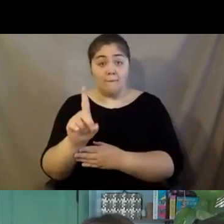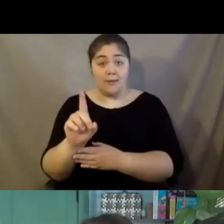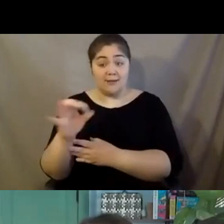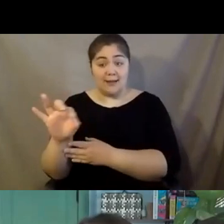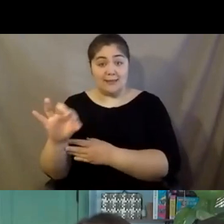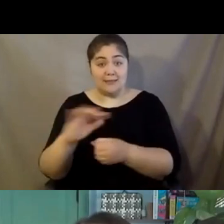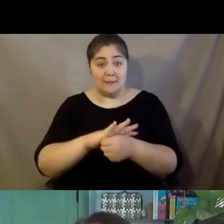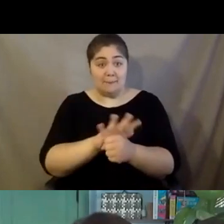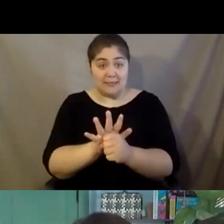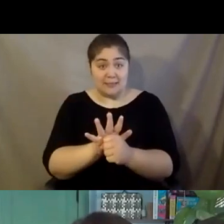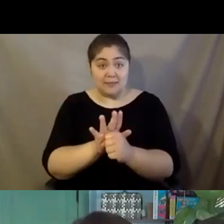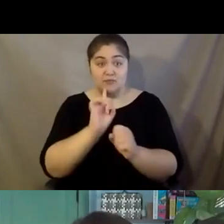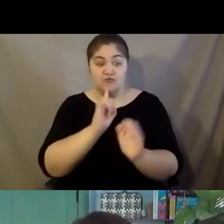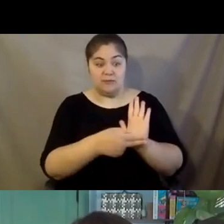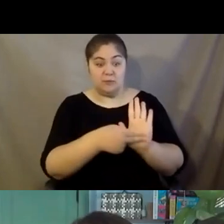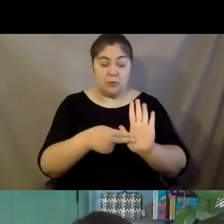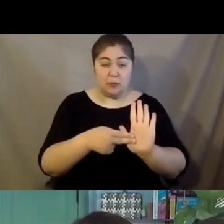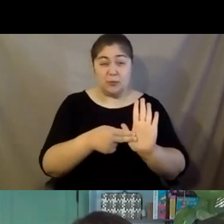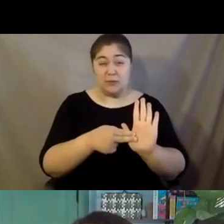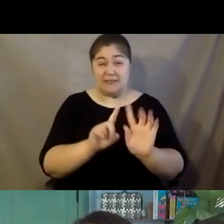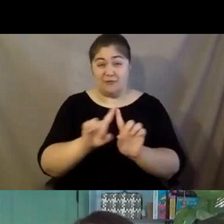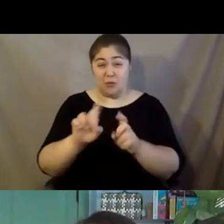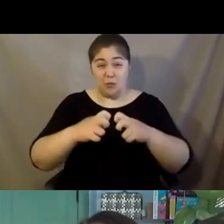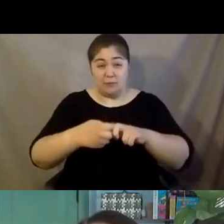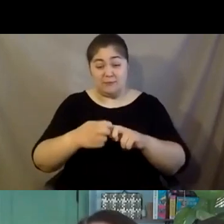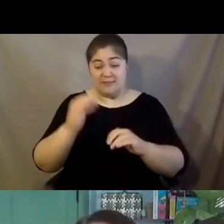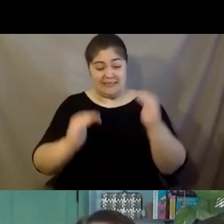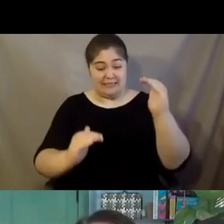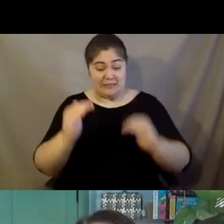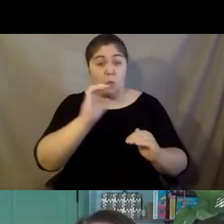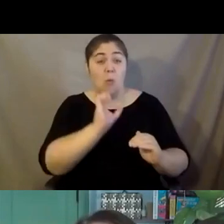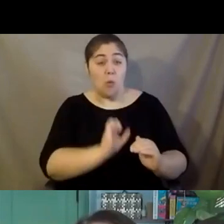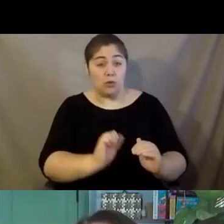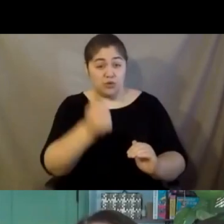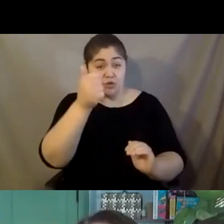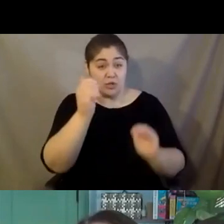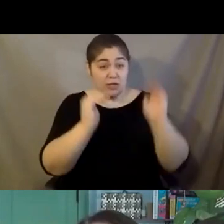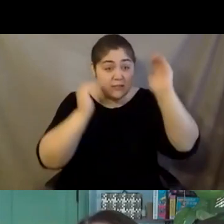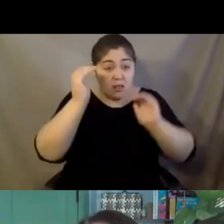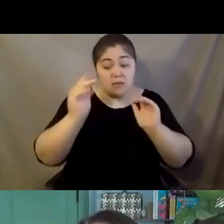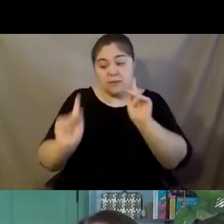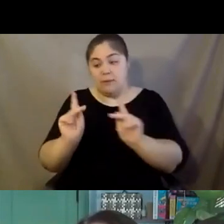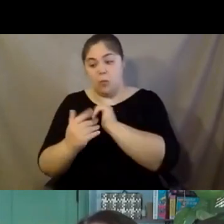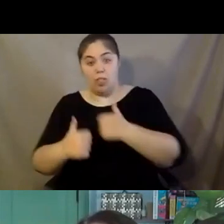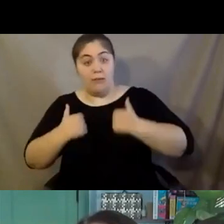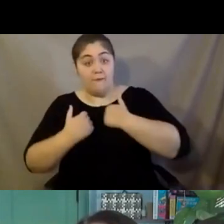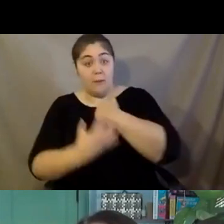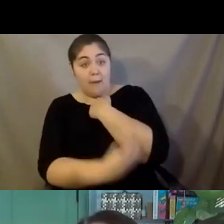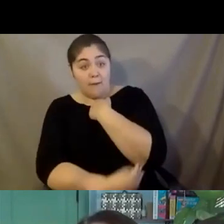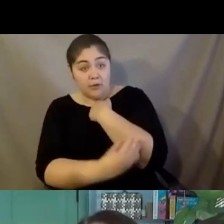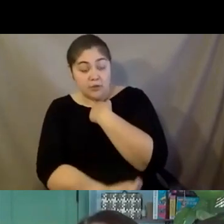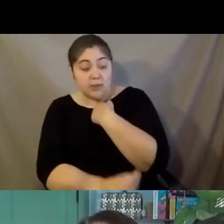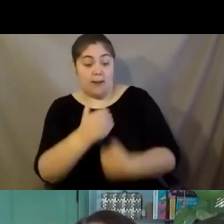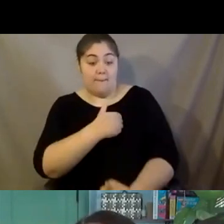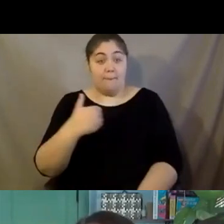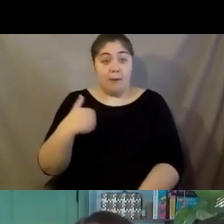has highlighted issues of inequality. Older adults, those who live in poverty, and members of Black and Brown